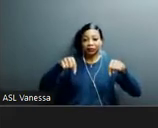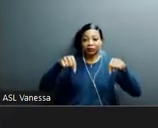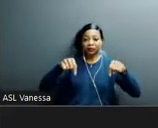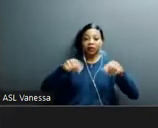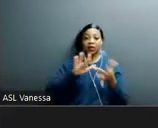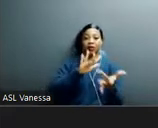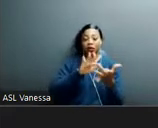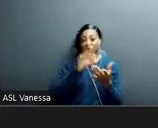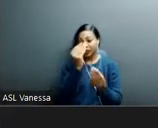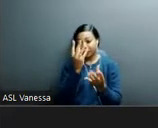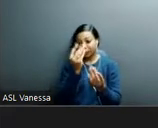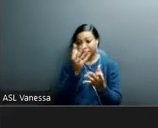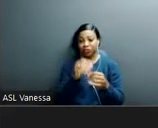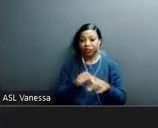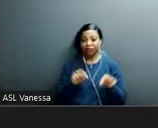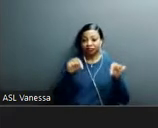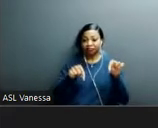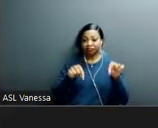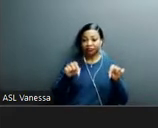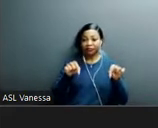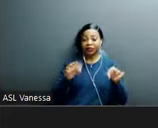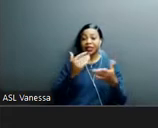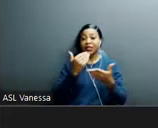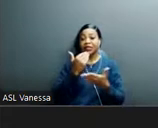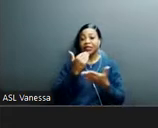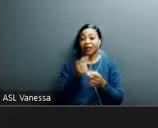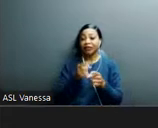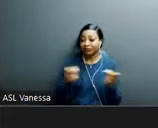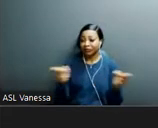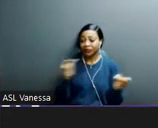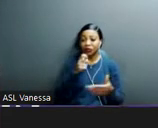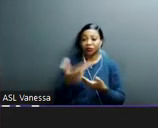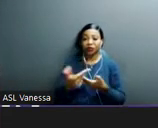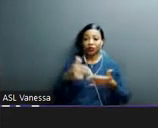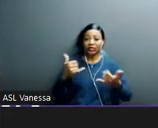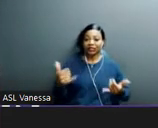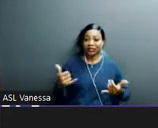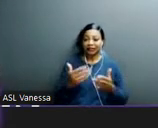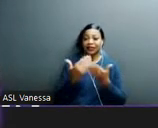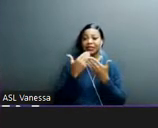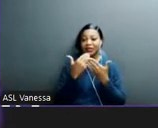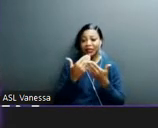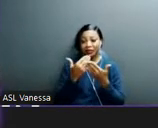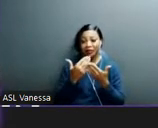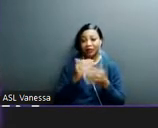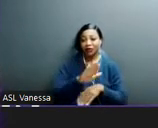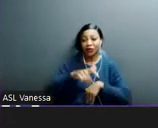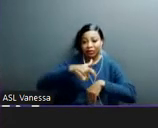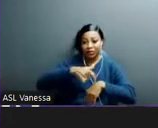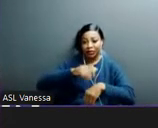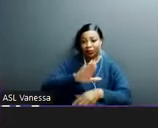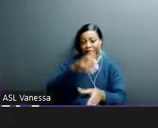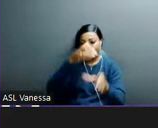Deborah, and Emily. Um, thank you so very much for joining us today and for being so generous with your time and your knowledge.